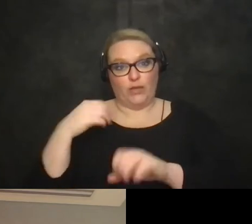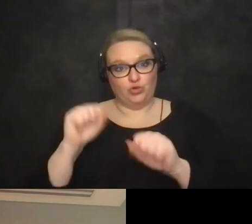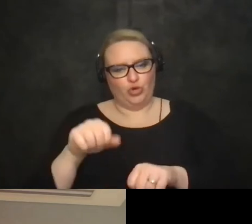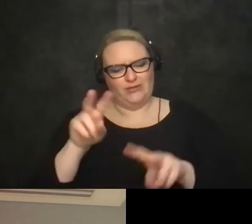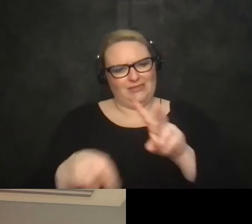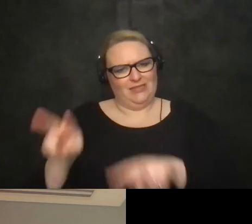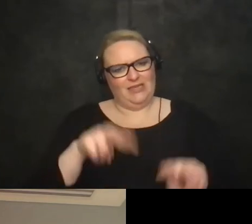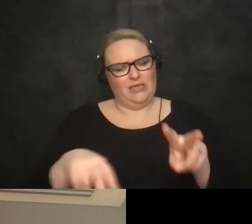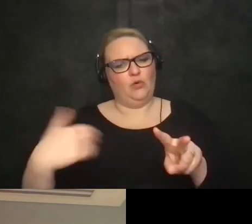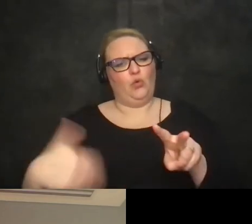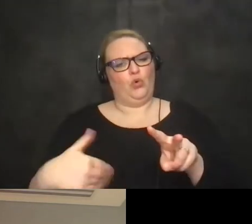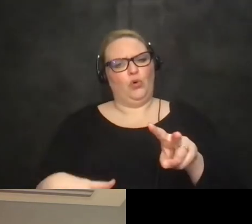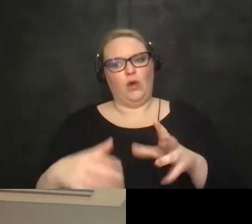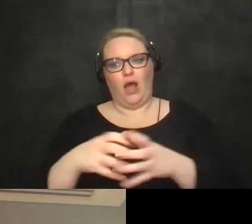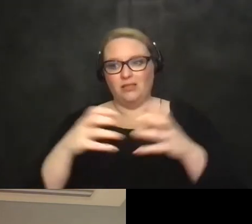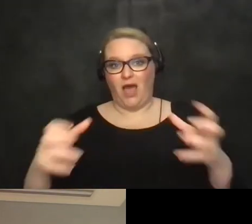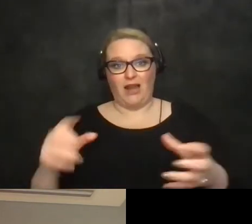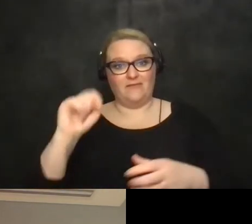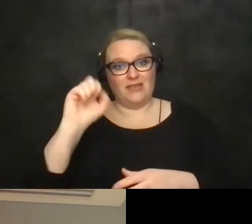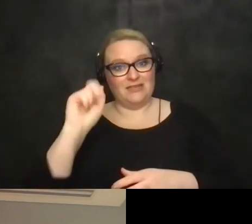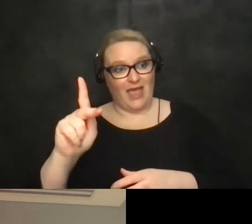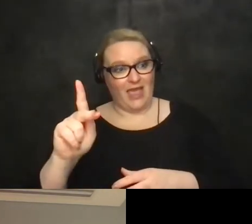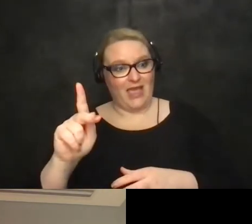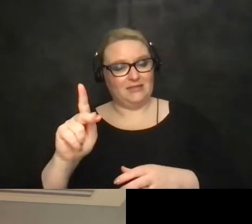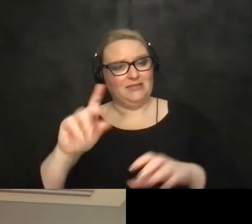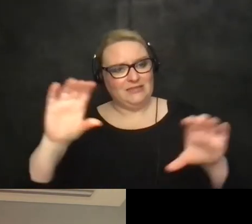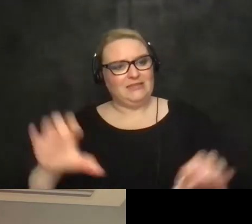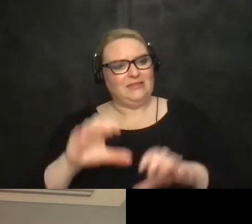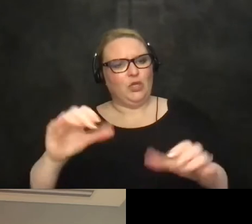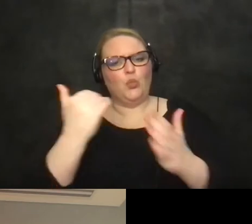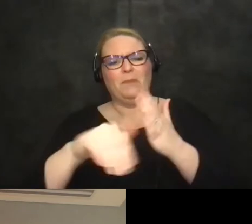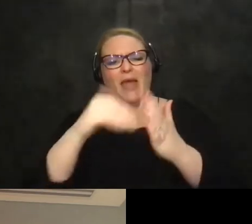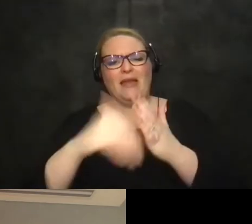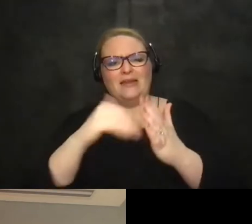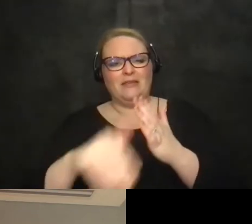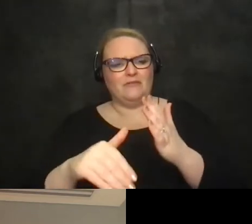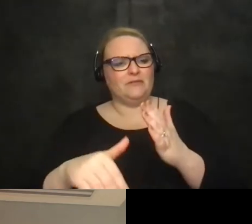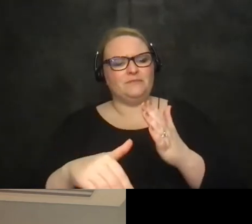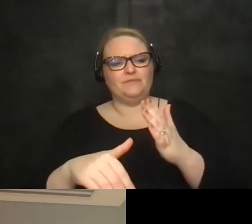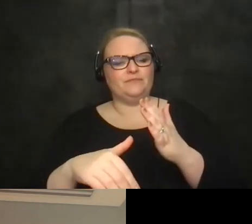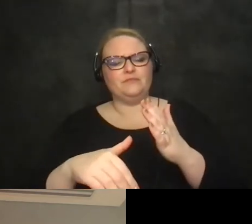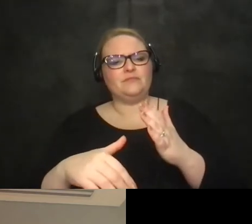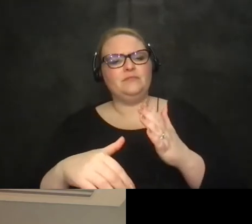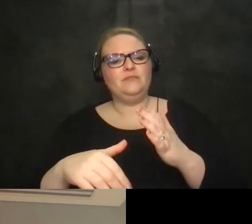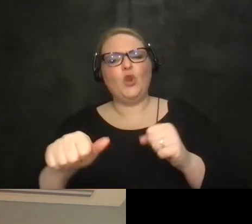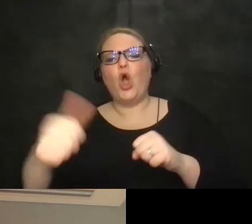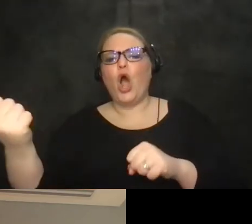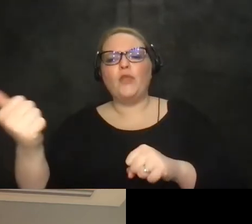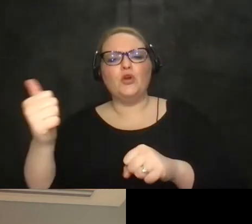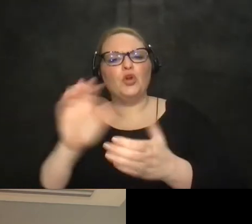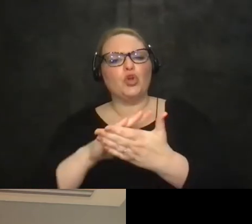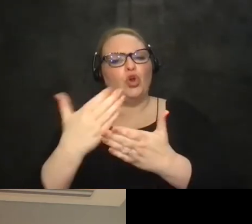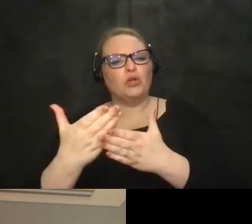a lot of the tasks that were taking away uh repetitive tasks that were taking uh his employers his other prep cooks away